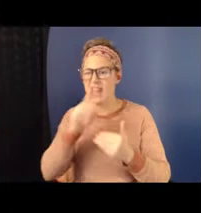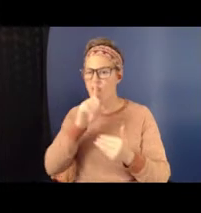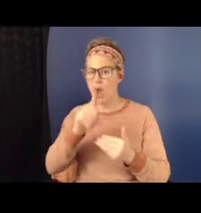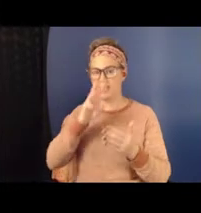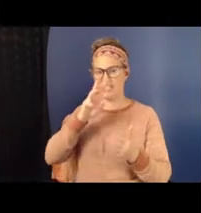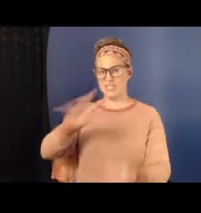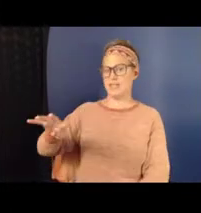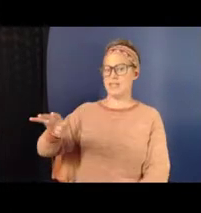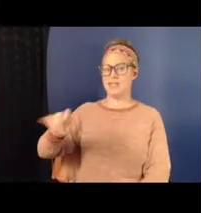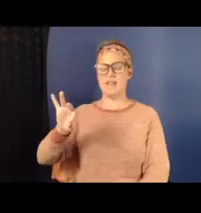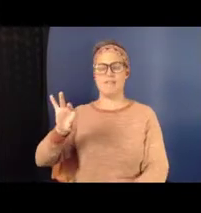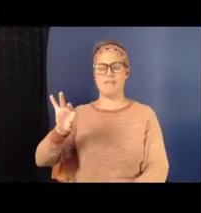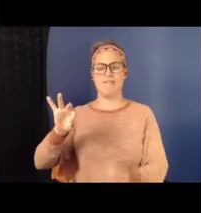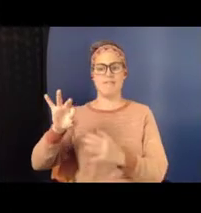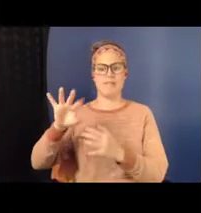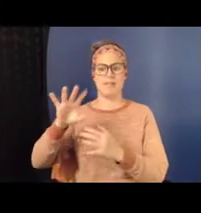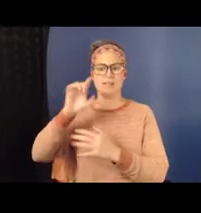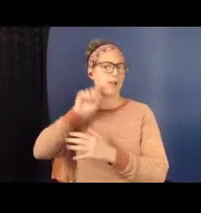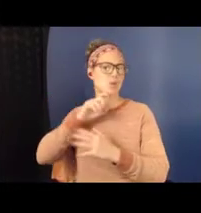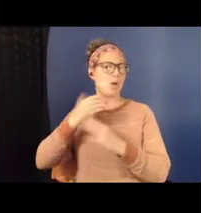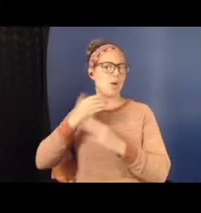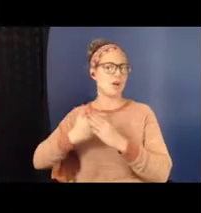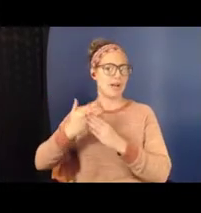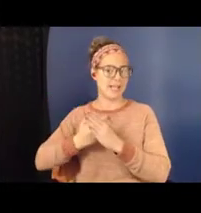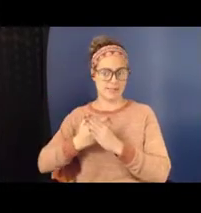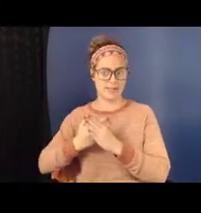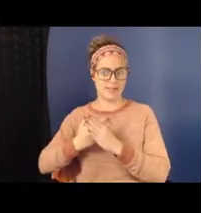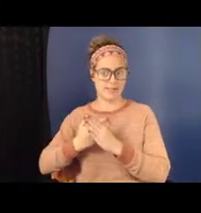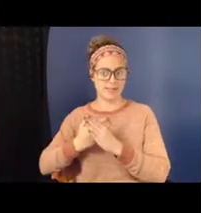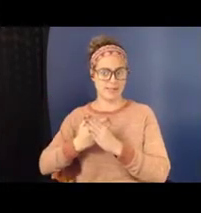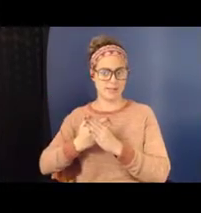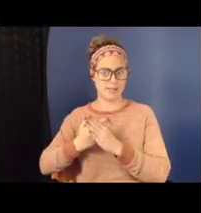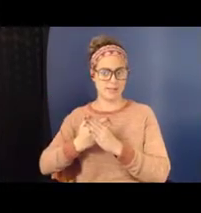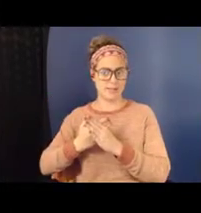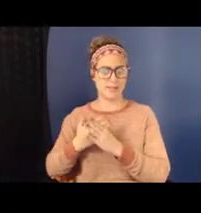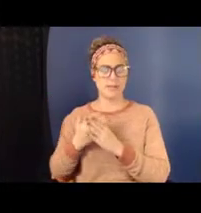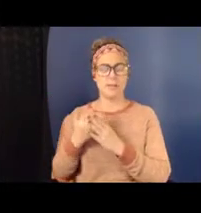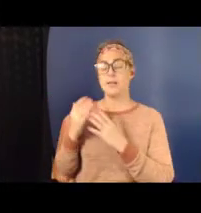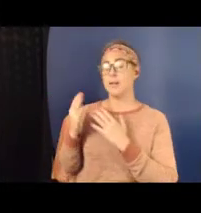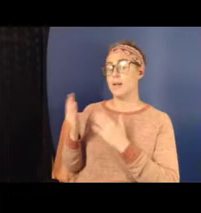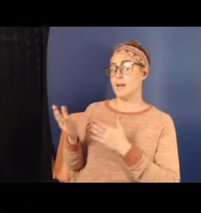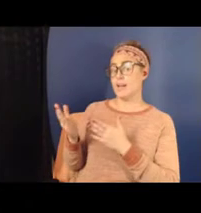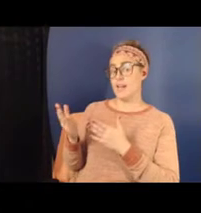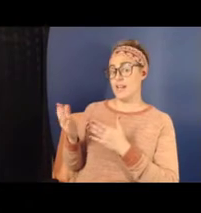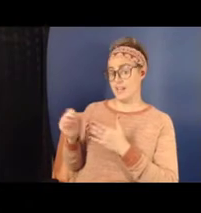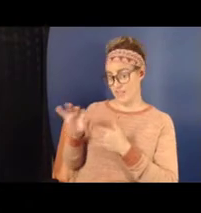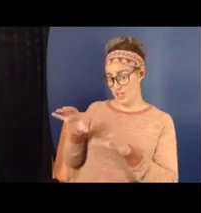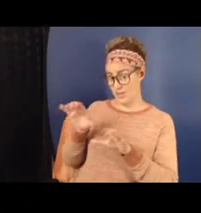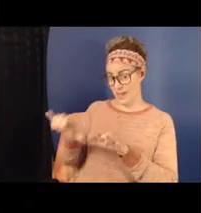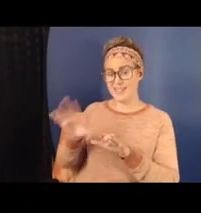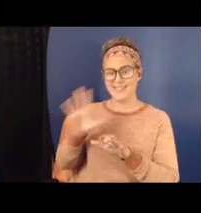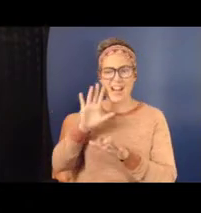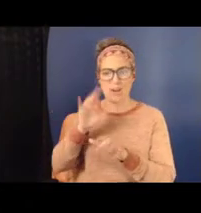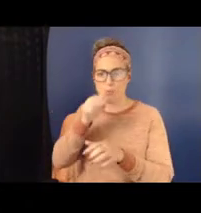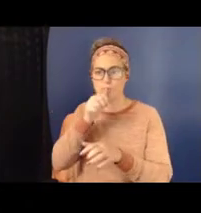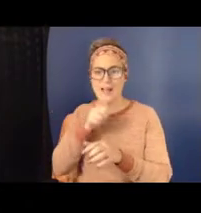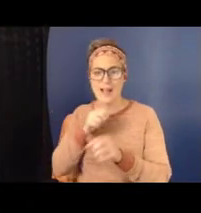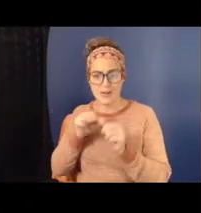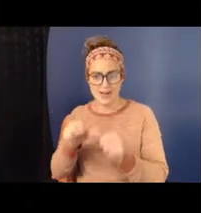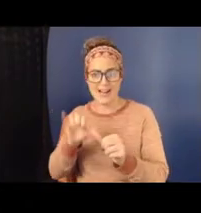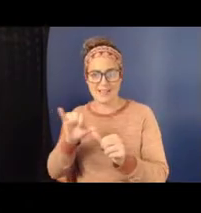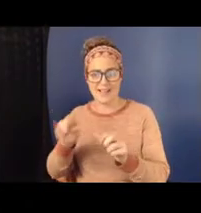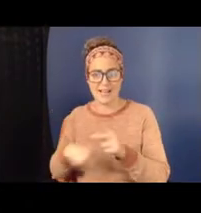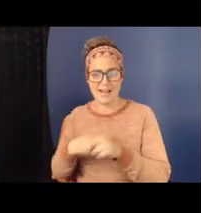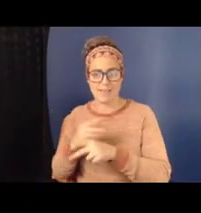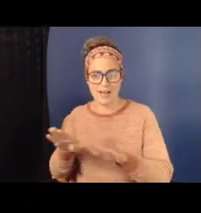they're more likely to tolerate that type of behavior, and then it continues. It's also important to know, and this is